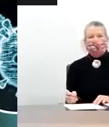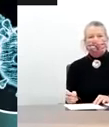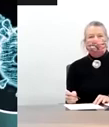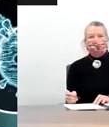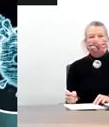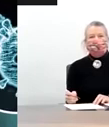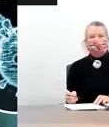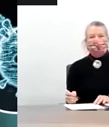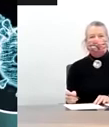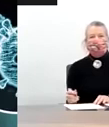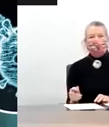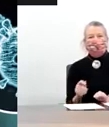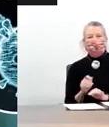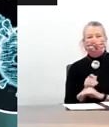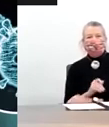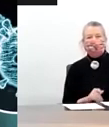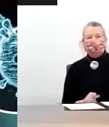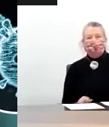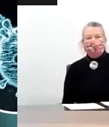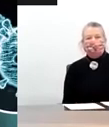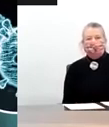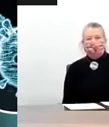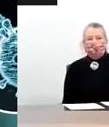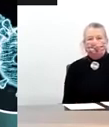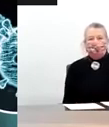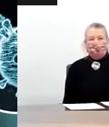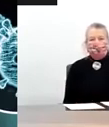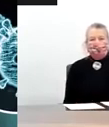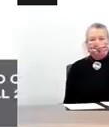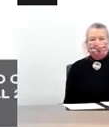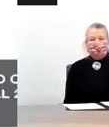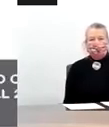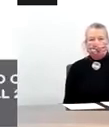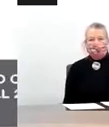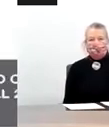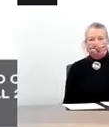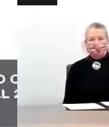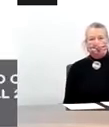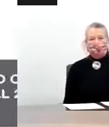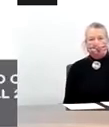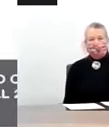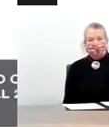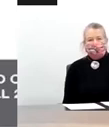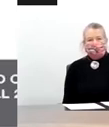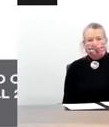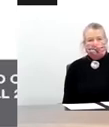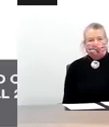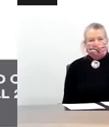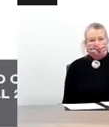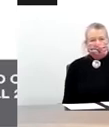populations very hard. So next slide, please. To quickly